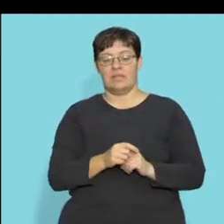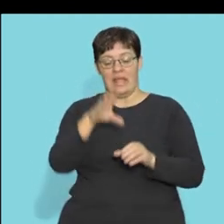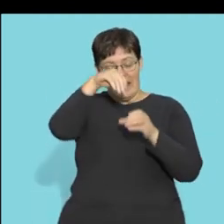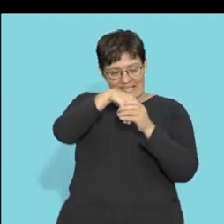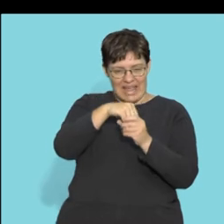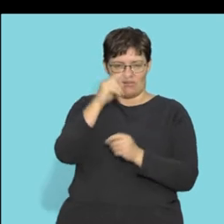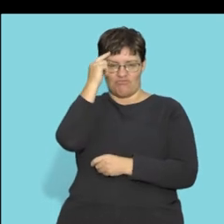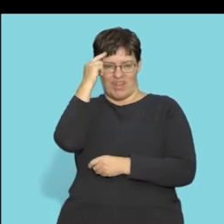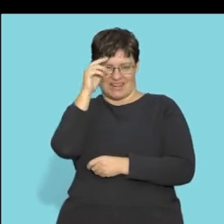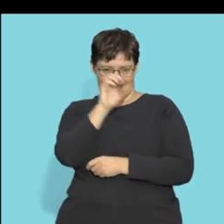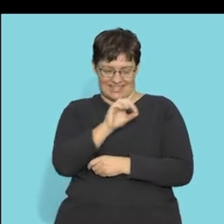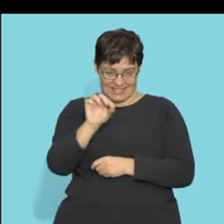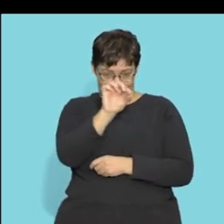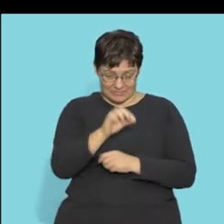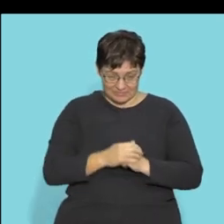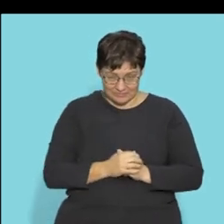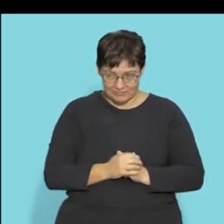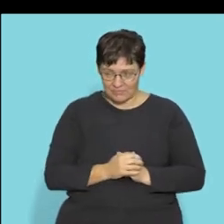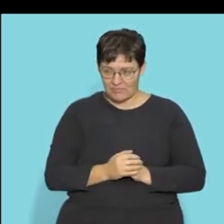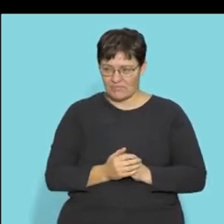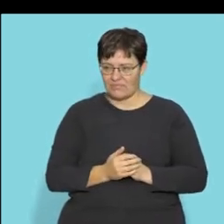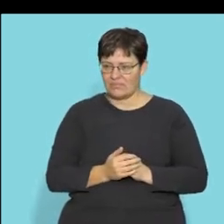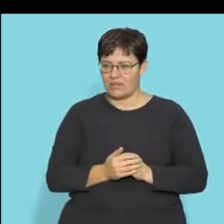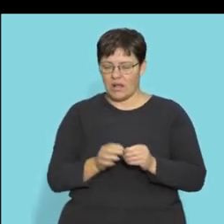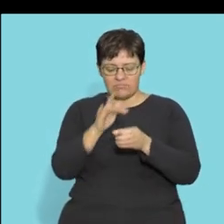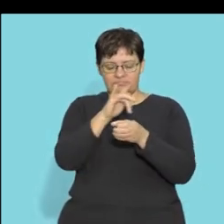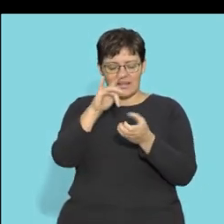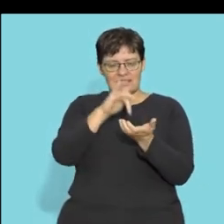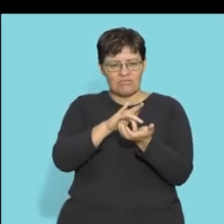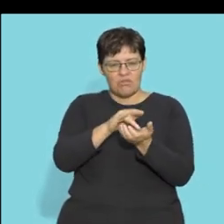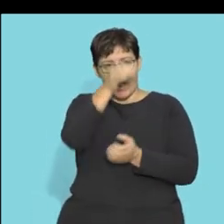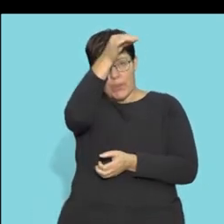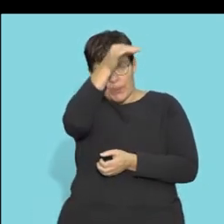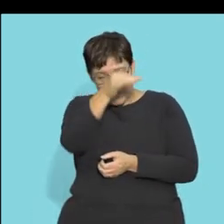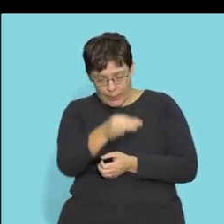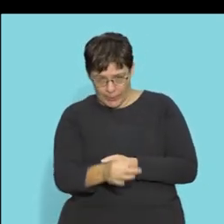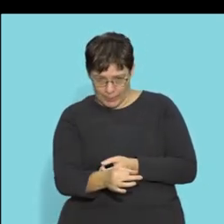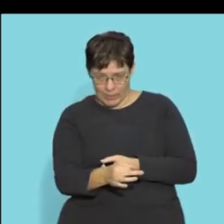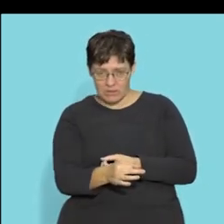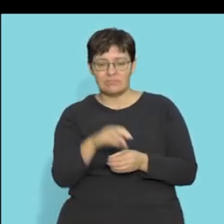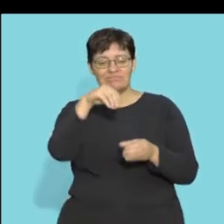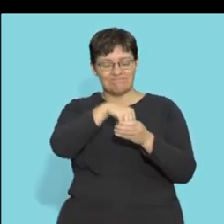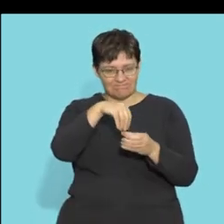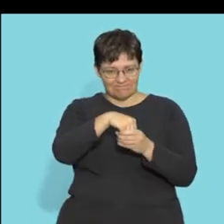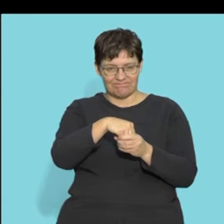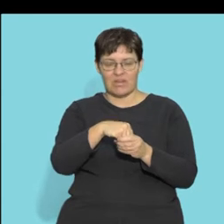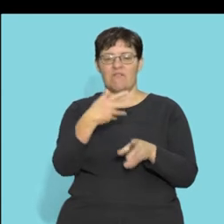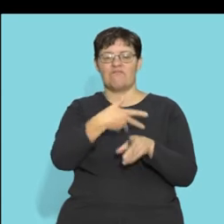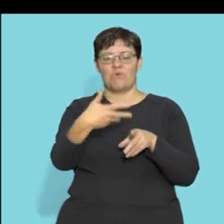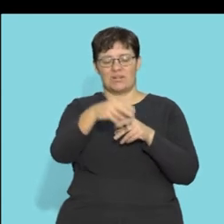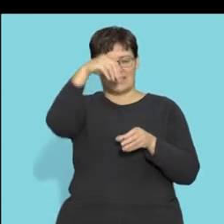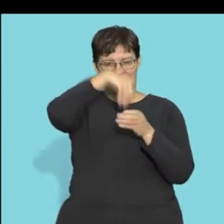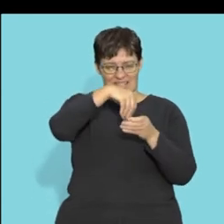white matter on the outside and gray matter in the inside. There's also a central canal, which contains